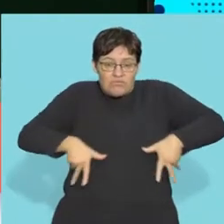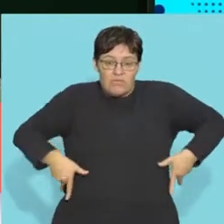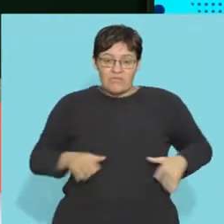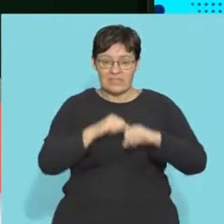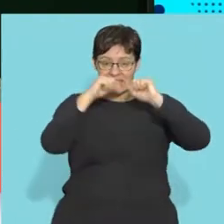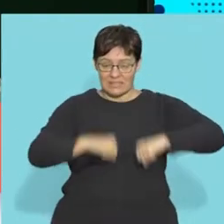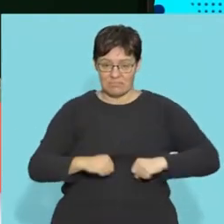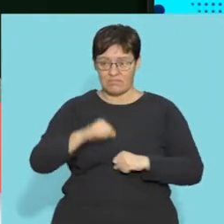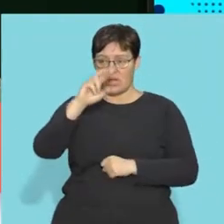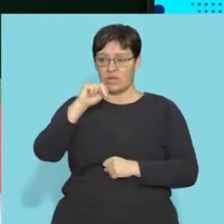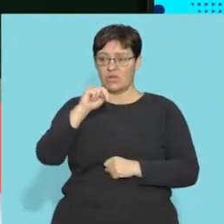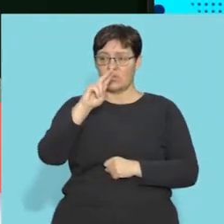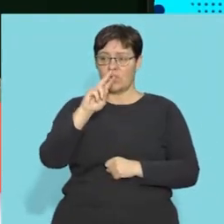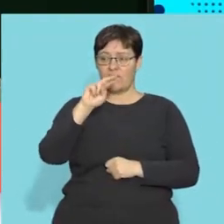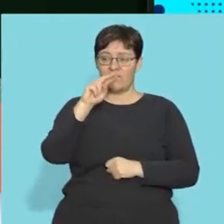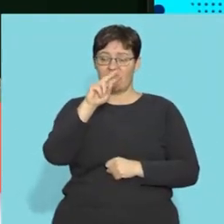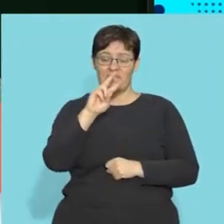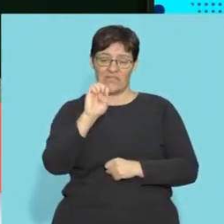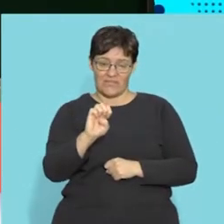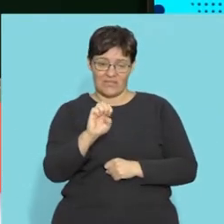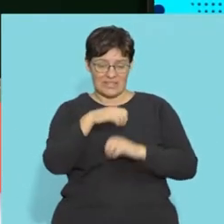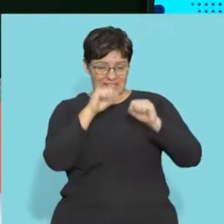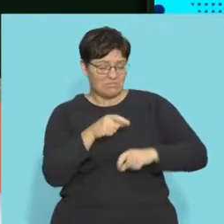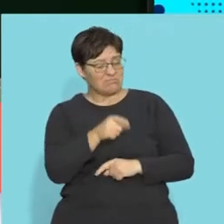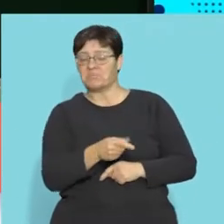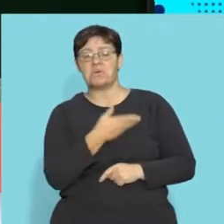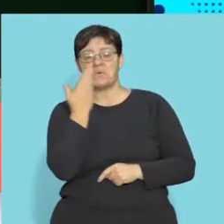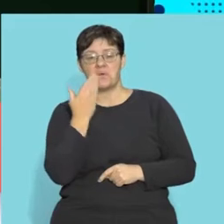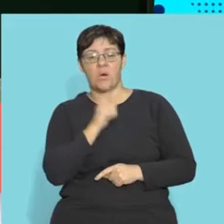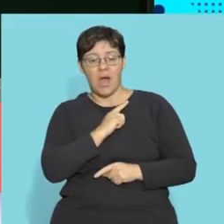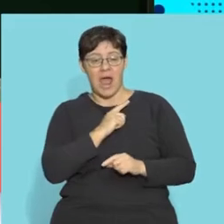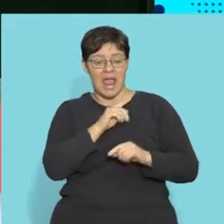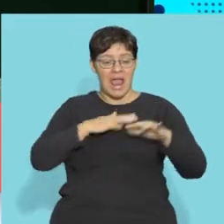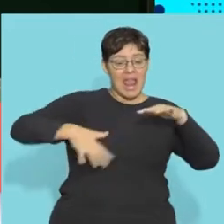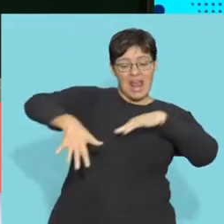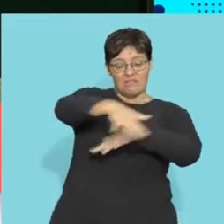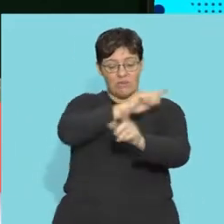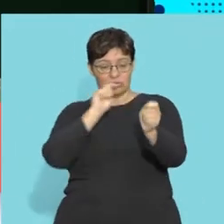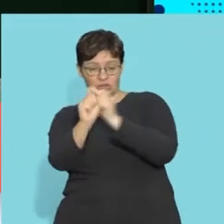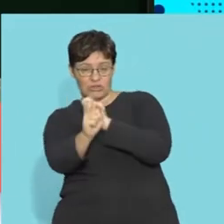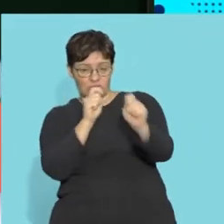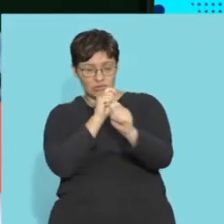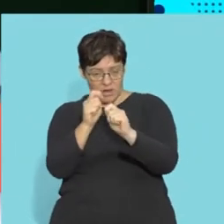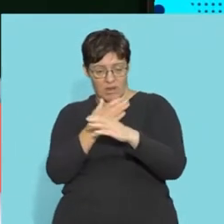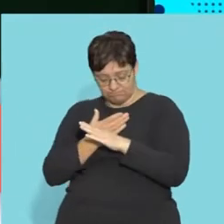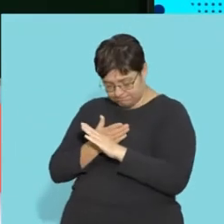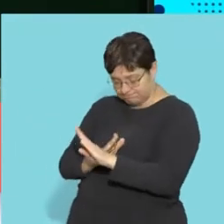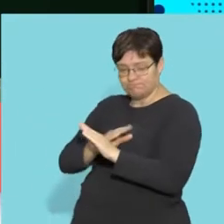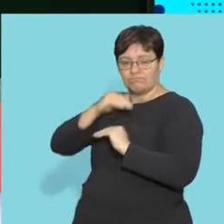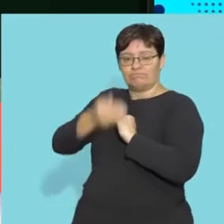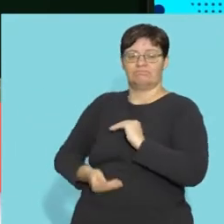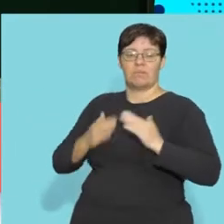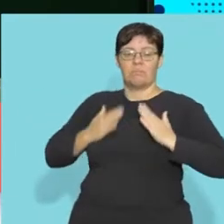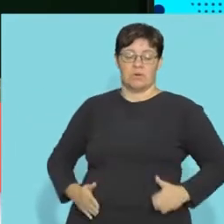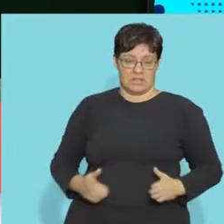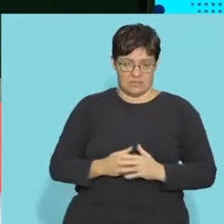nervous system does for you? It actually protects you against the changes in the environment. There's a lot of stimuli in